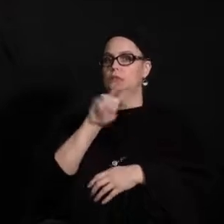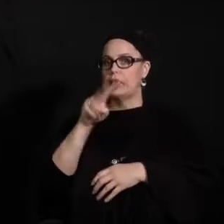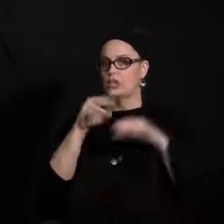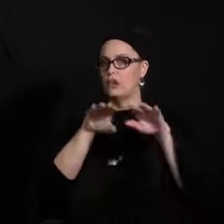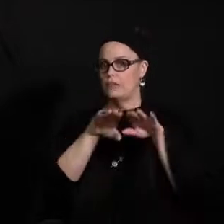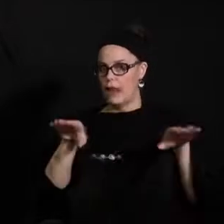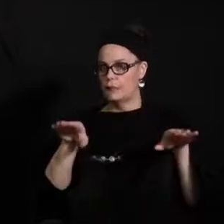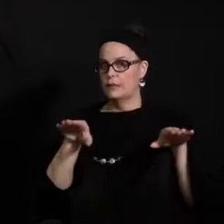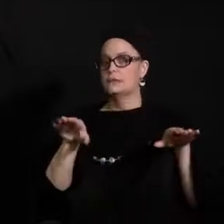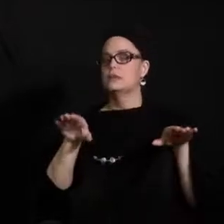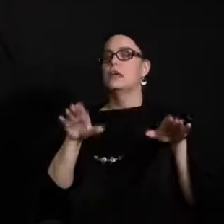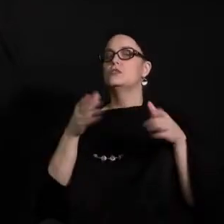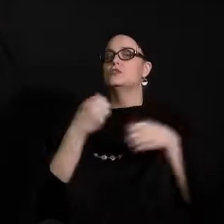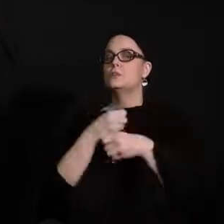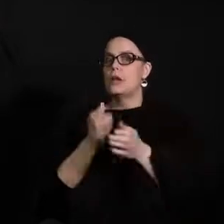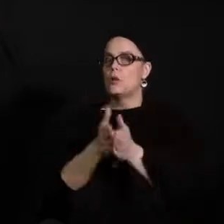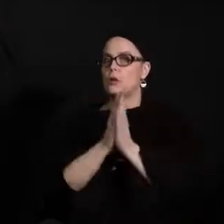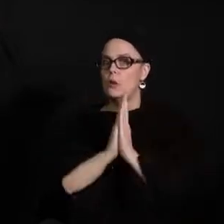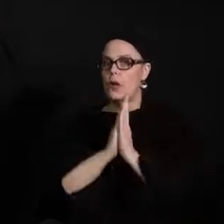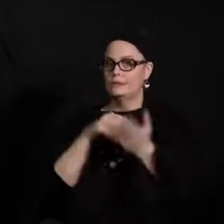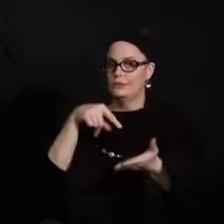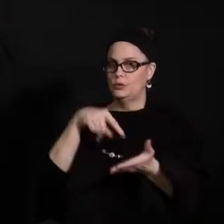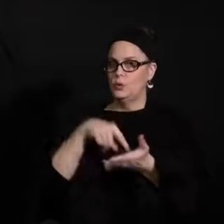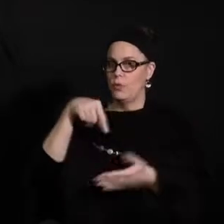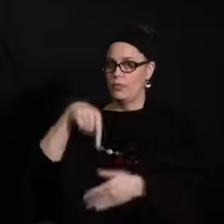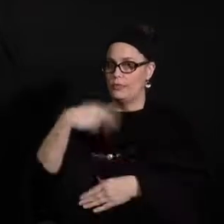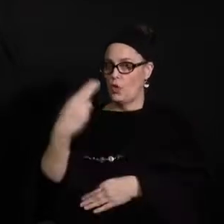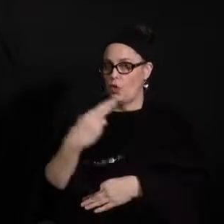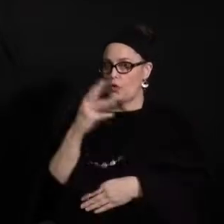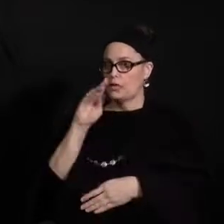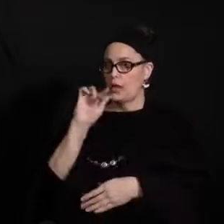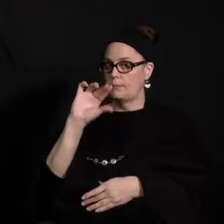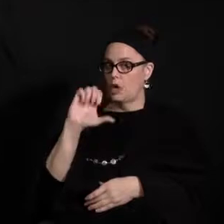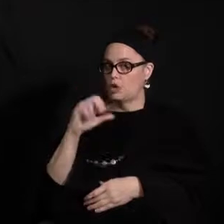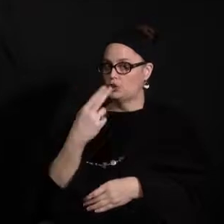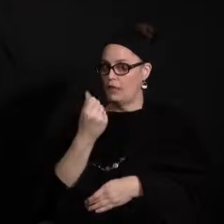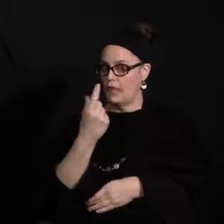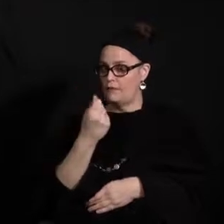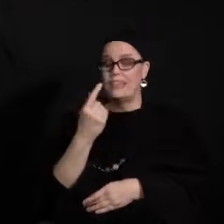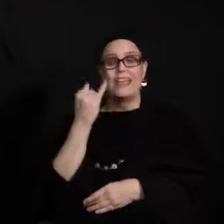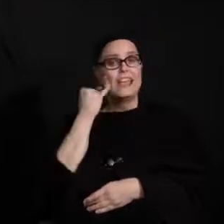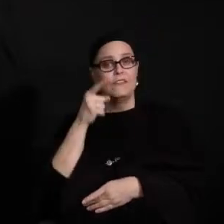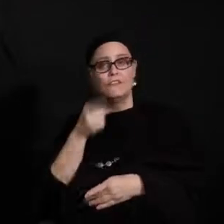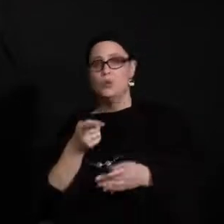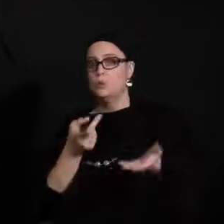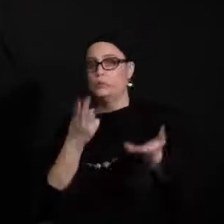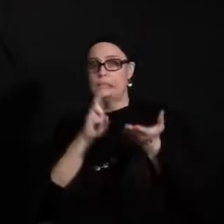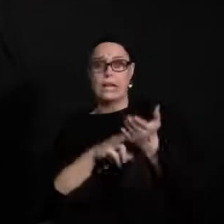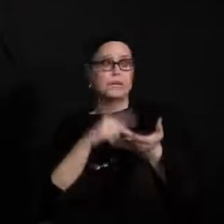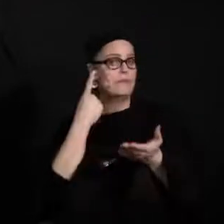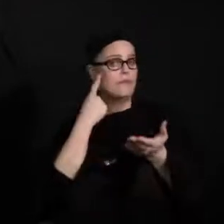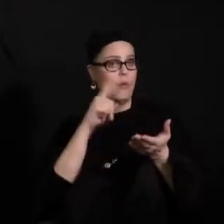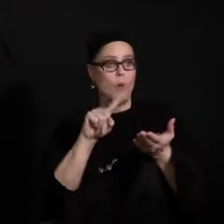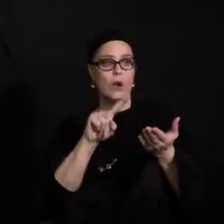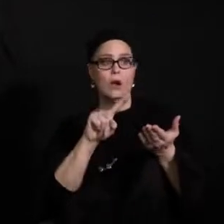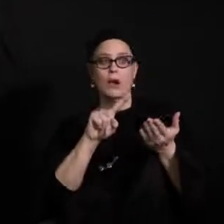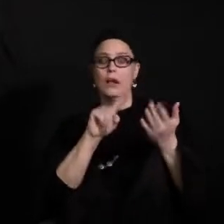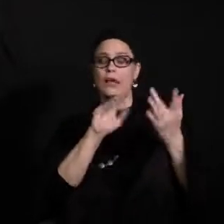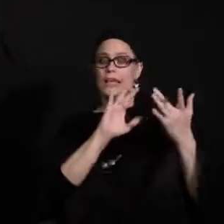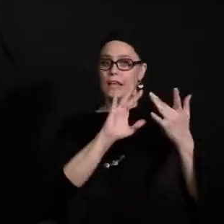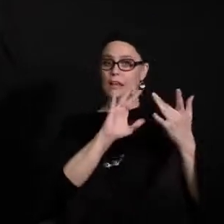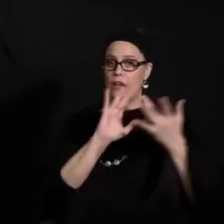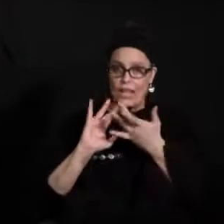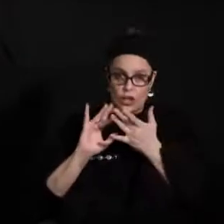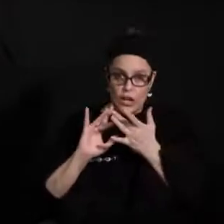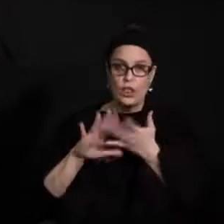request for virtual learning by this Thursday, March 11. Whether you had signed up for virtual learning in the